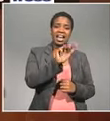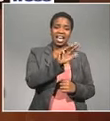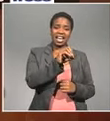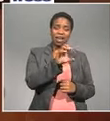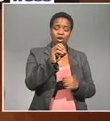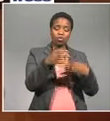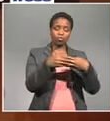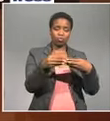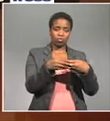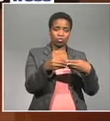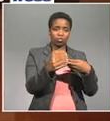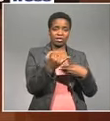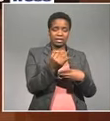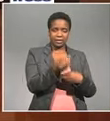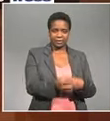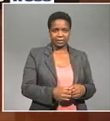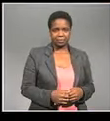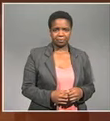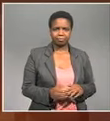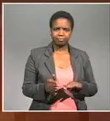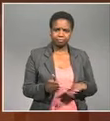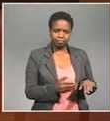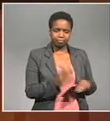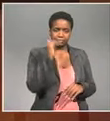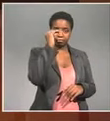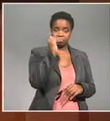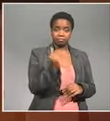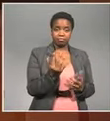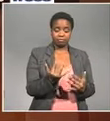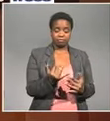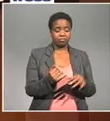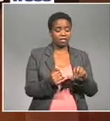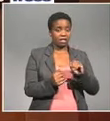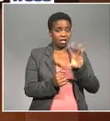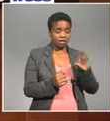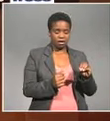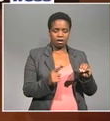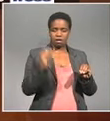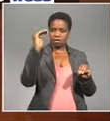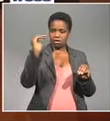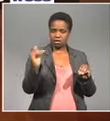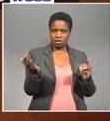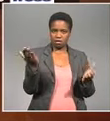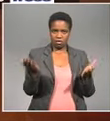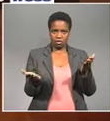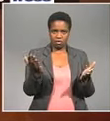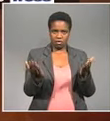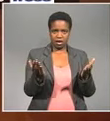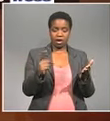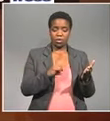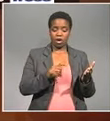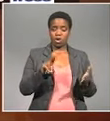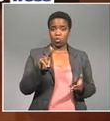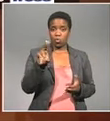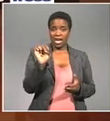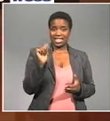$900 On to the currency Now the local unit The dovish US federal stance Message